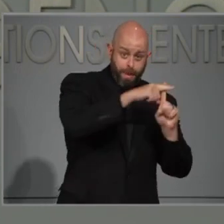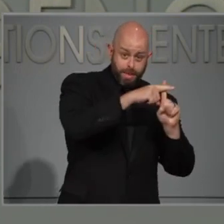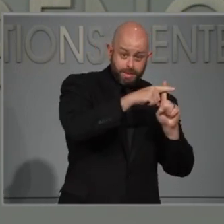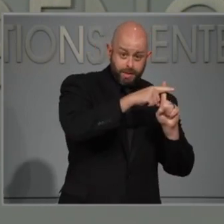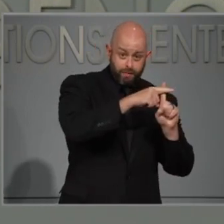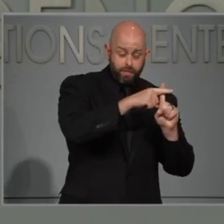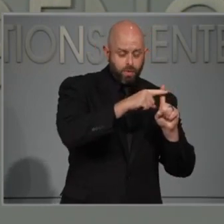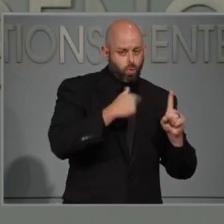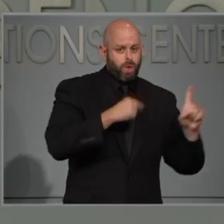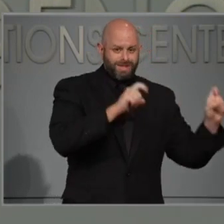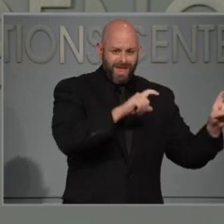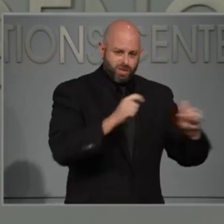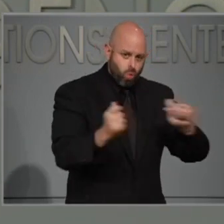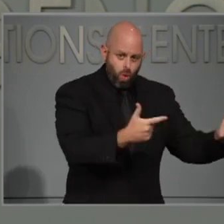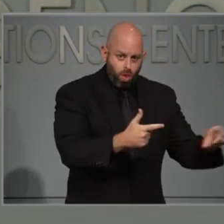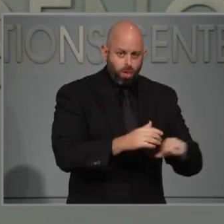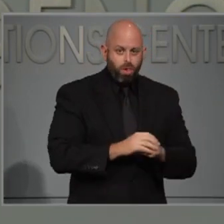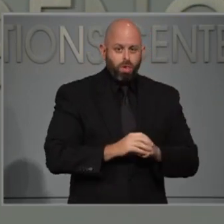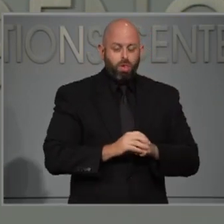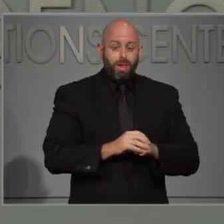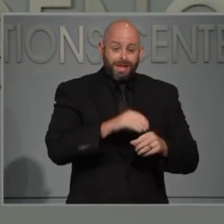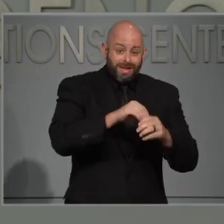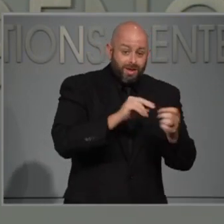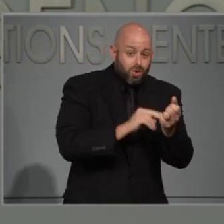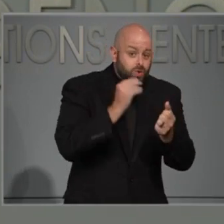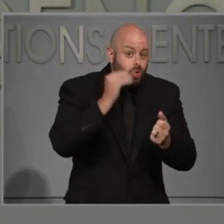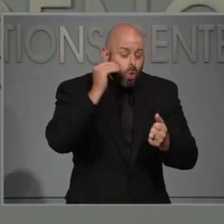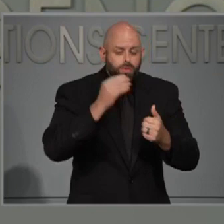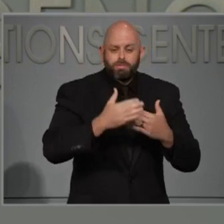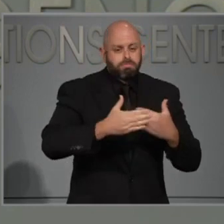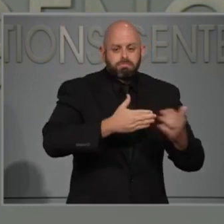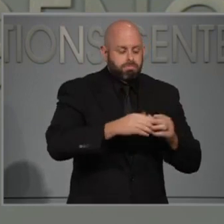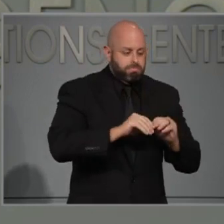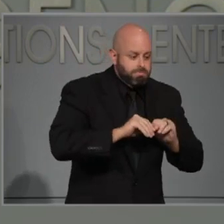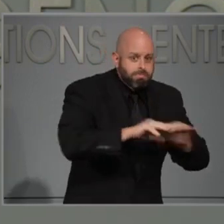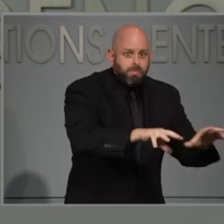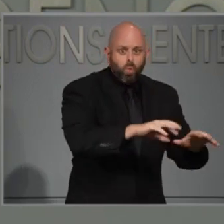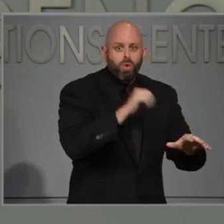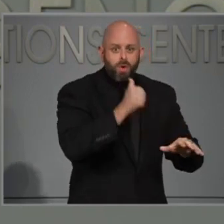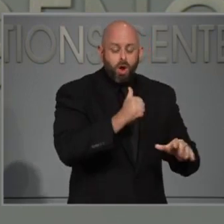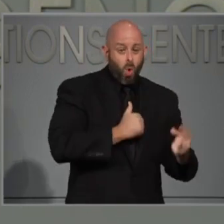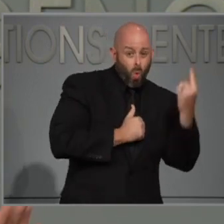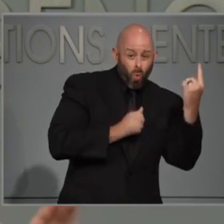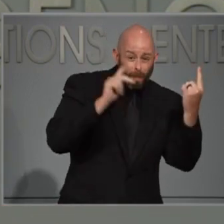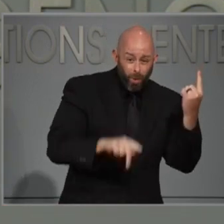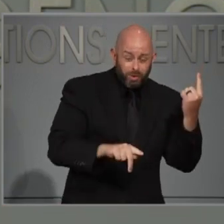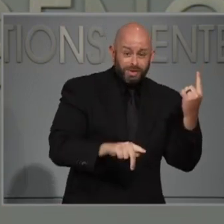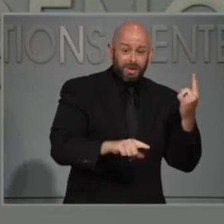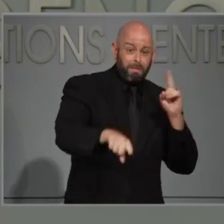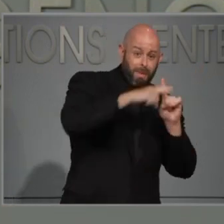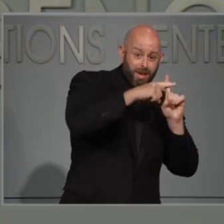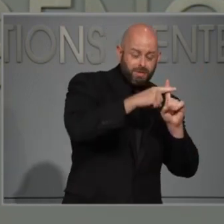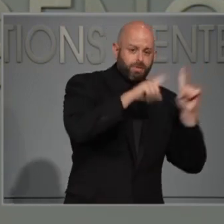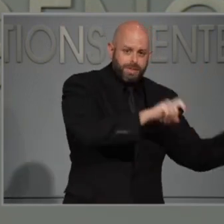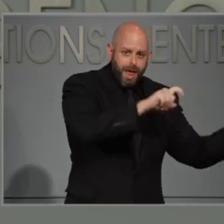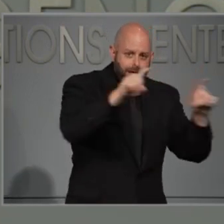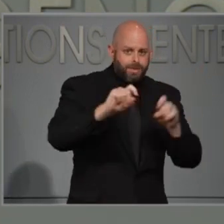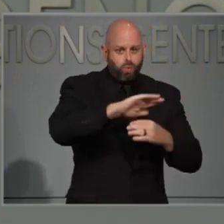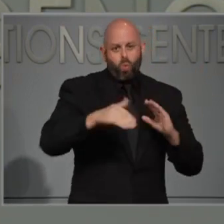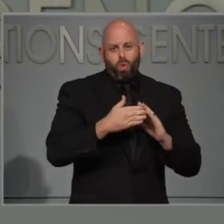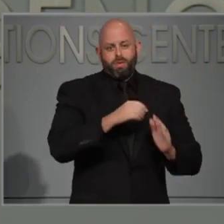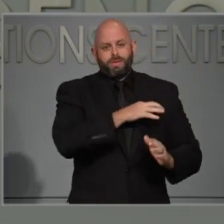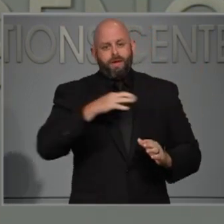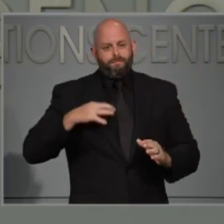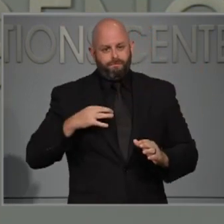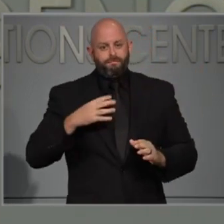an outbreak, which is just two cases. We're saying if there is one case that has been reported, we test everyone, staff and residents, and